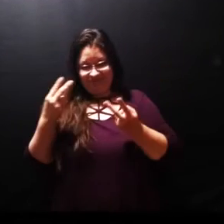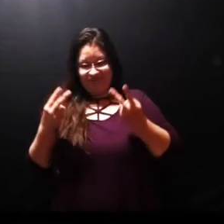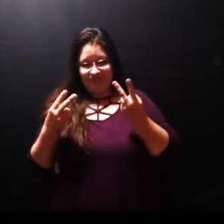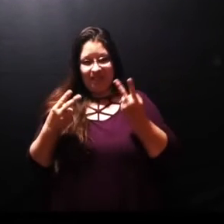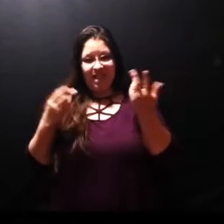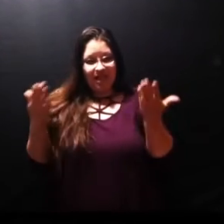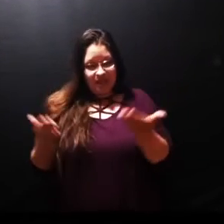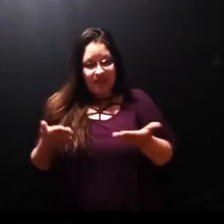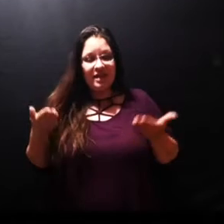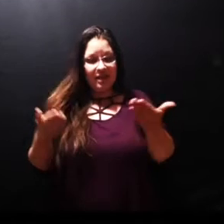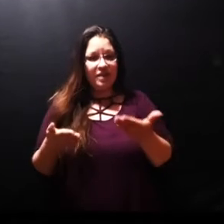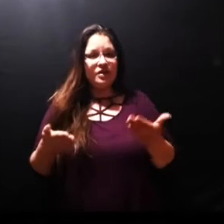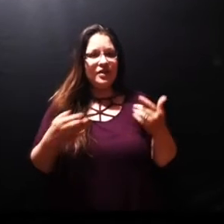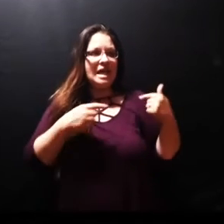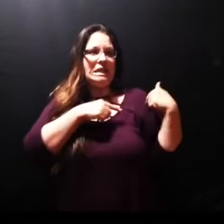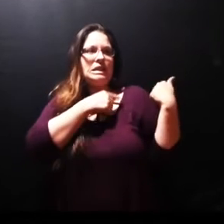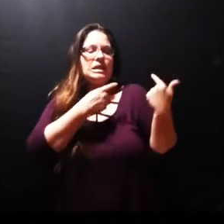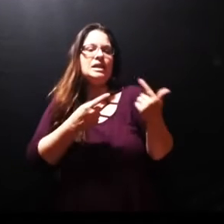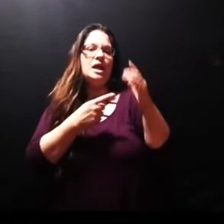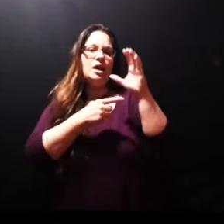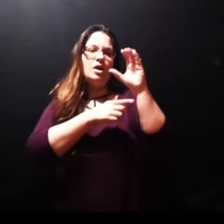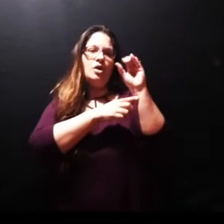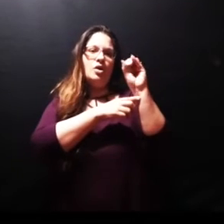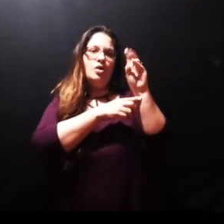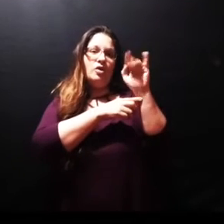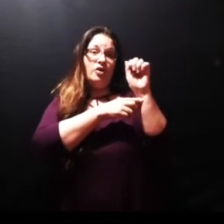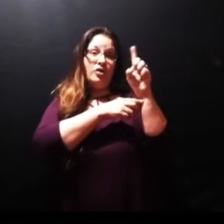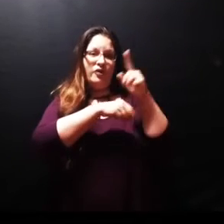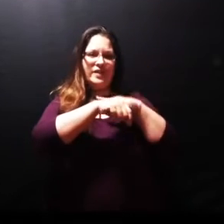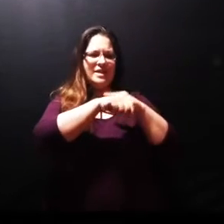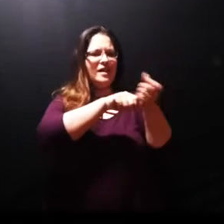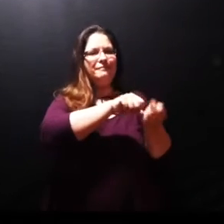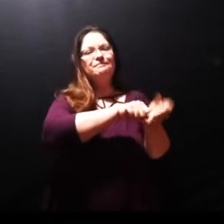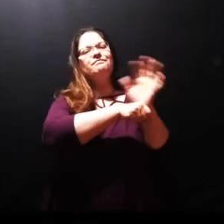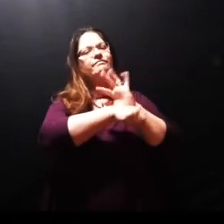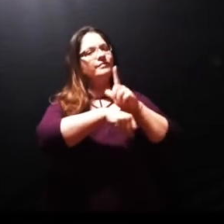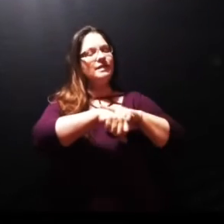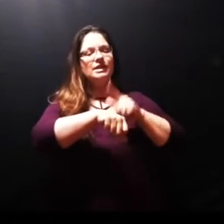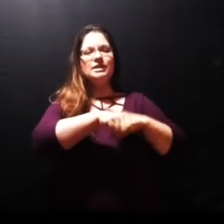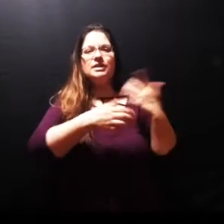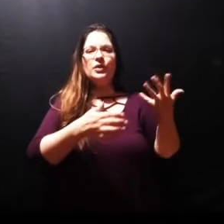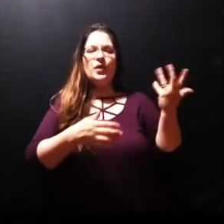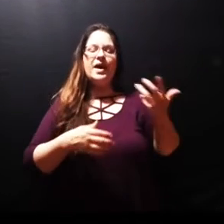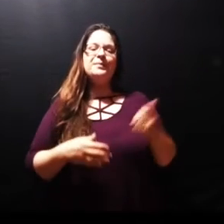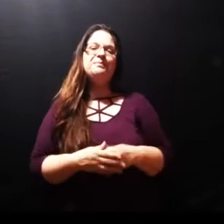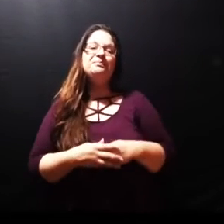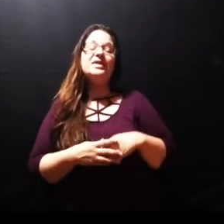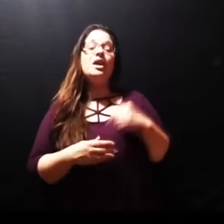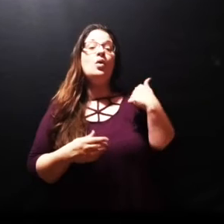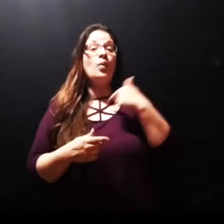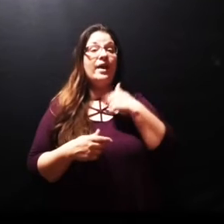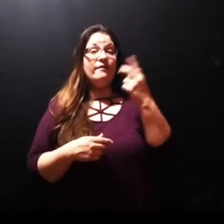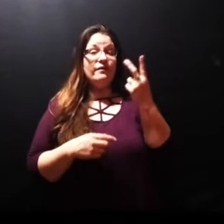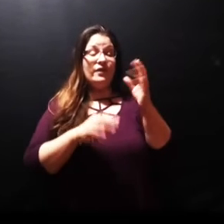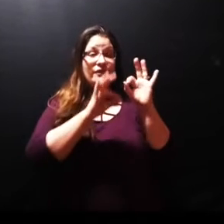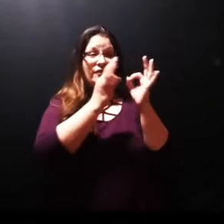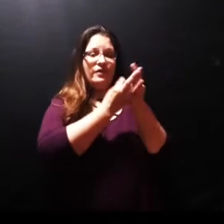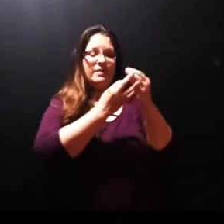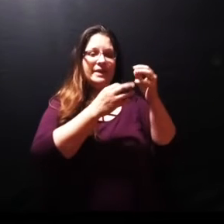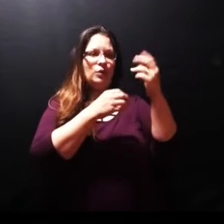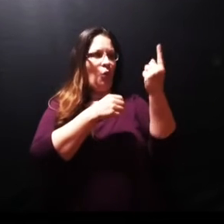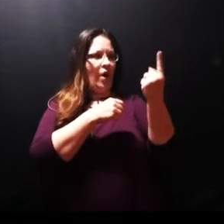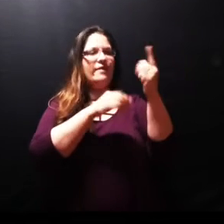COVID season welcome if you're coming back for the first few times but we have the valentines here today Randy and Gail